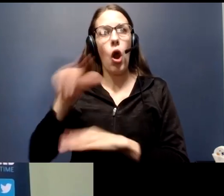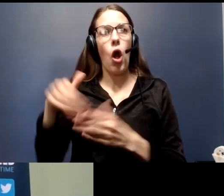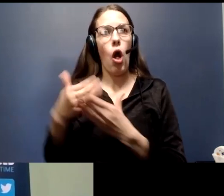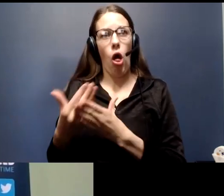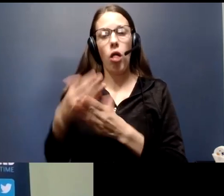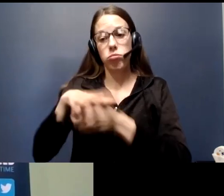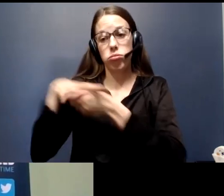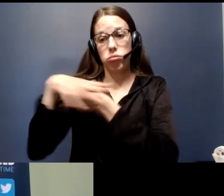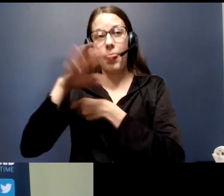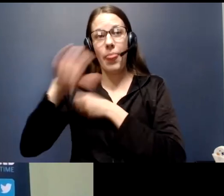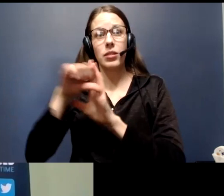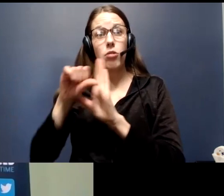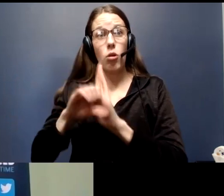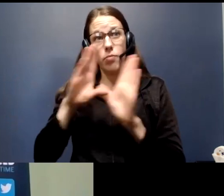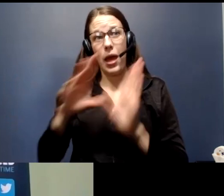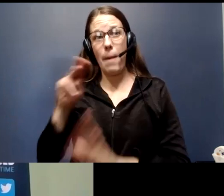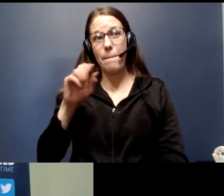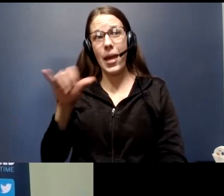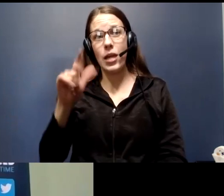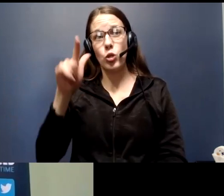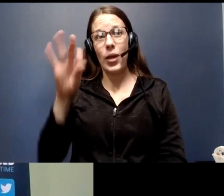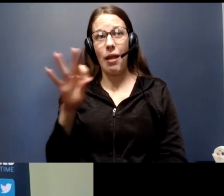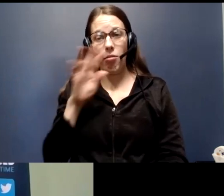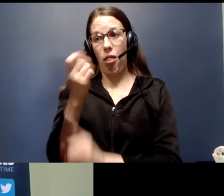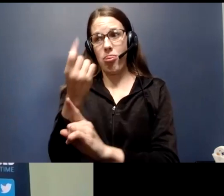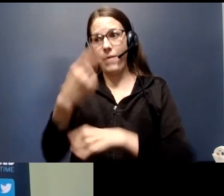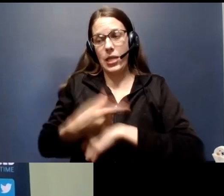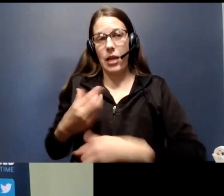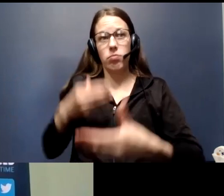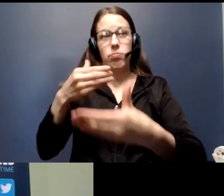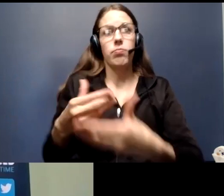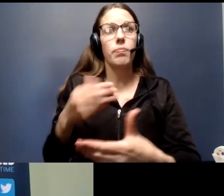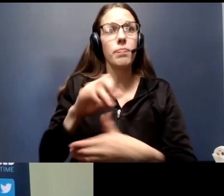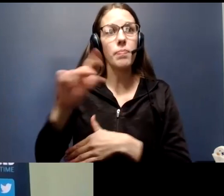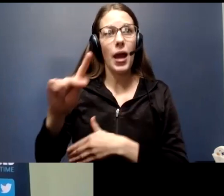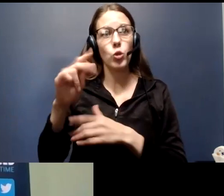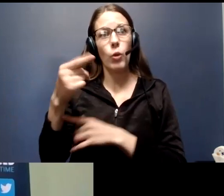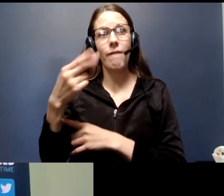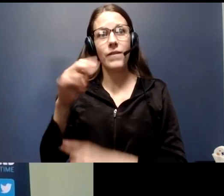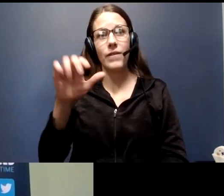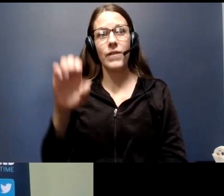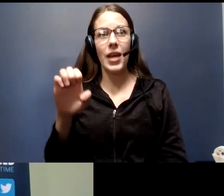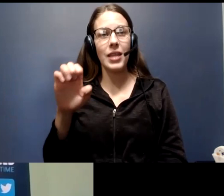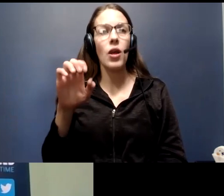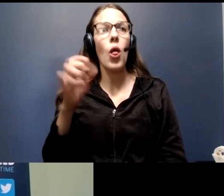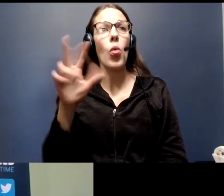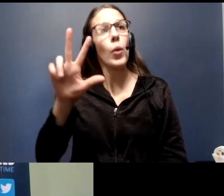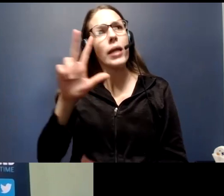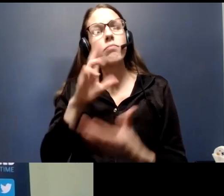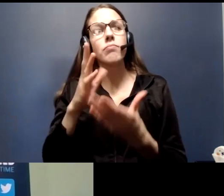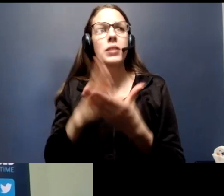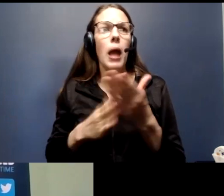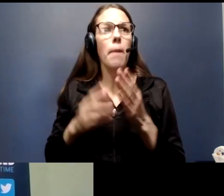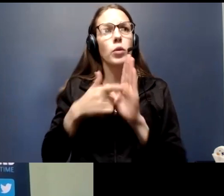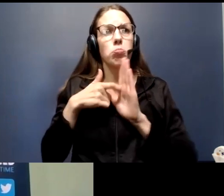on May 29th, and that's just 11 days from now. Phase 3 will loosen some restrictions. Manufacturing